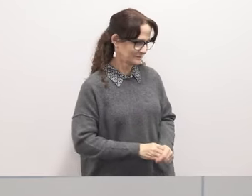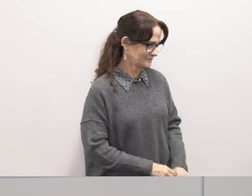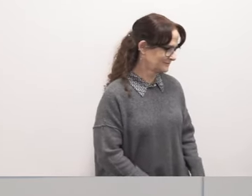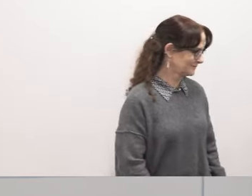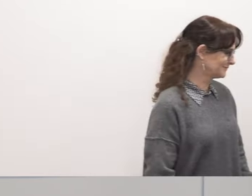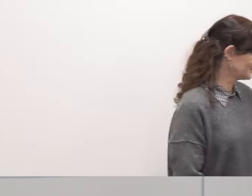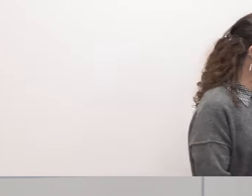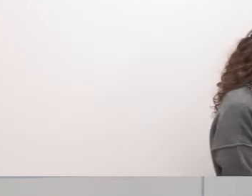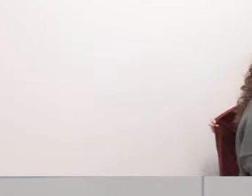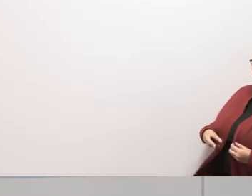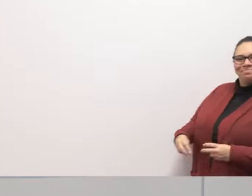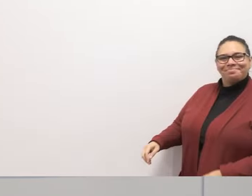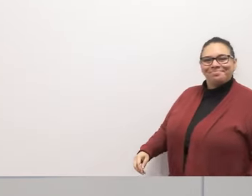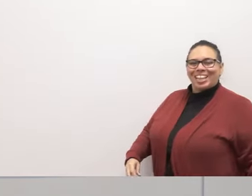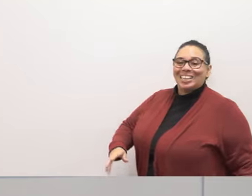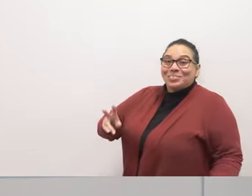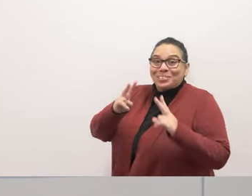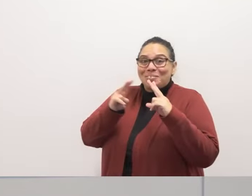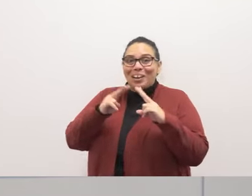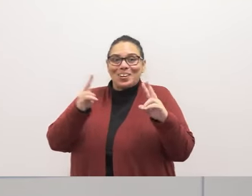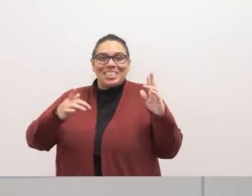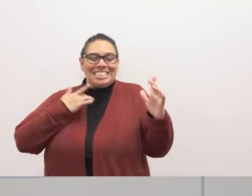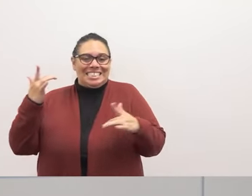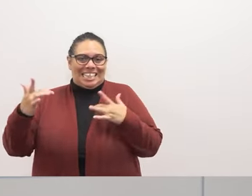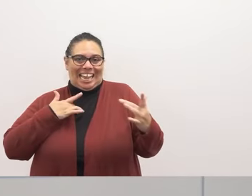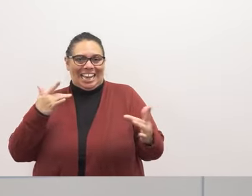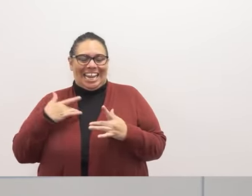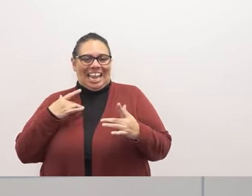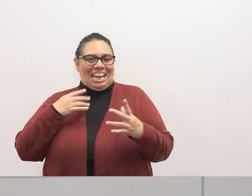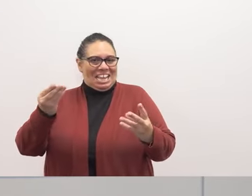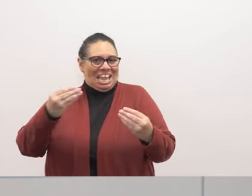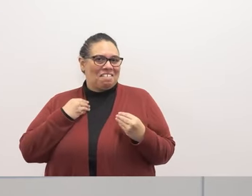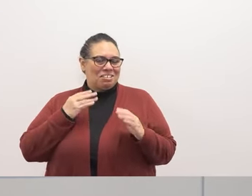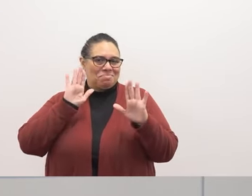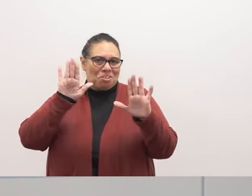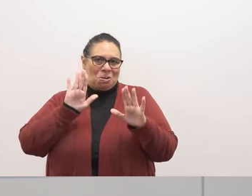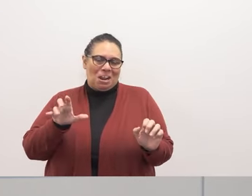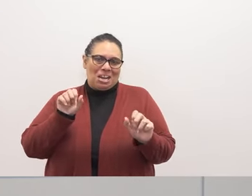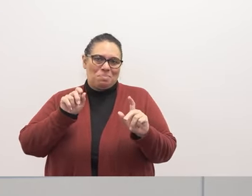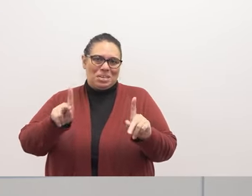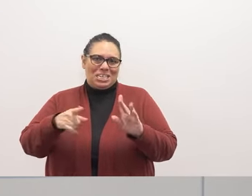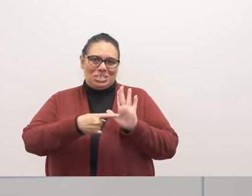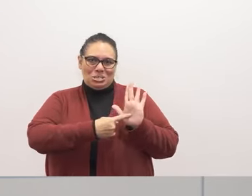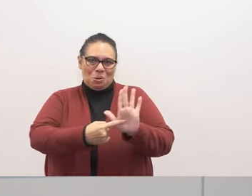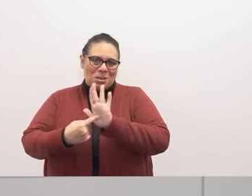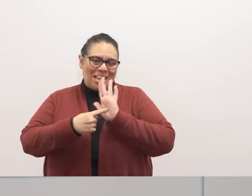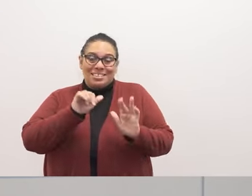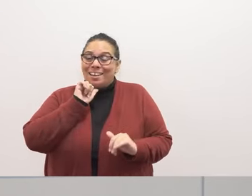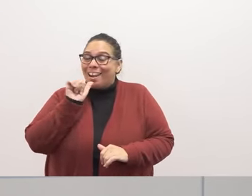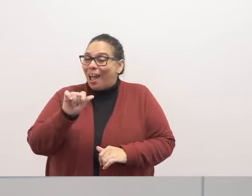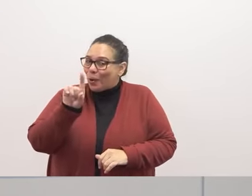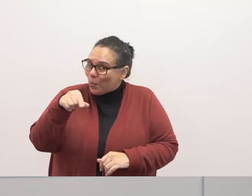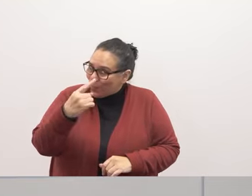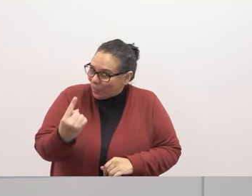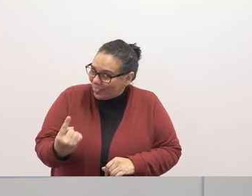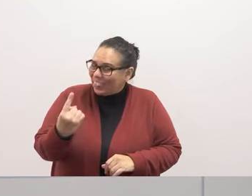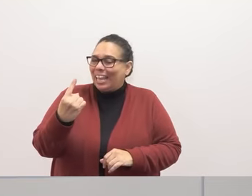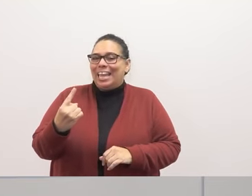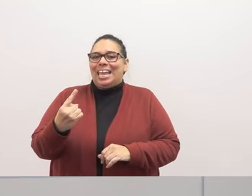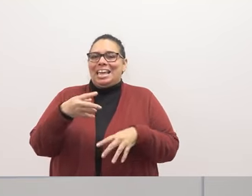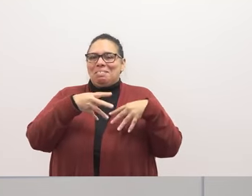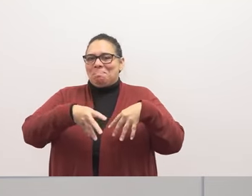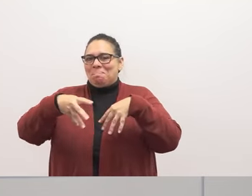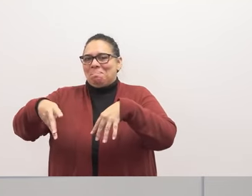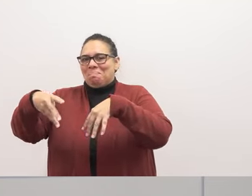uh uh the parade was very very exciting and uh gave us a great opportunity to showcase not only uh the band